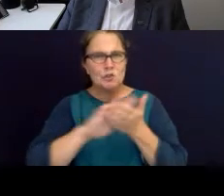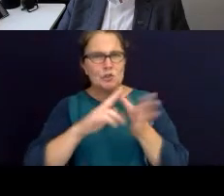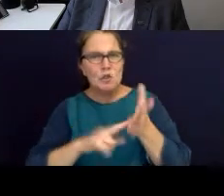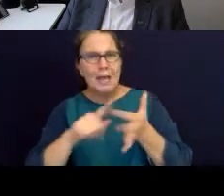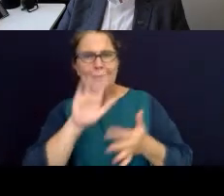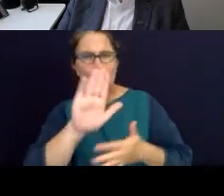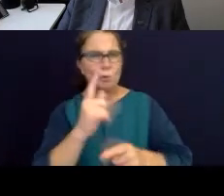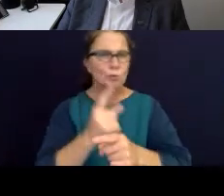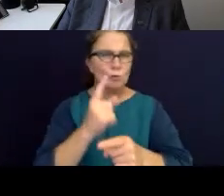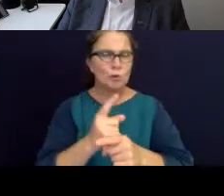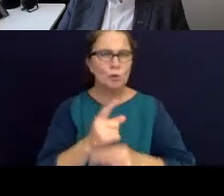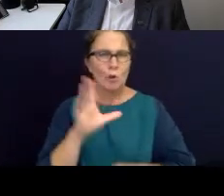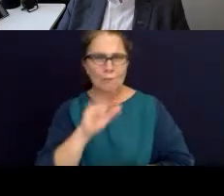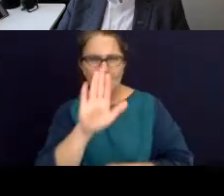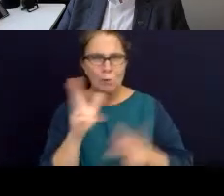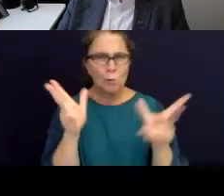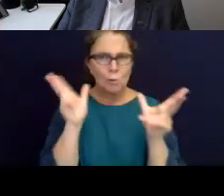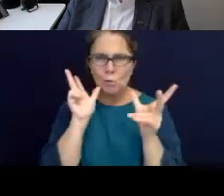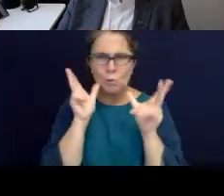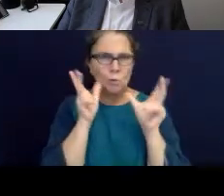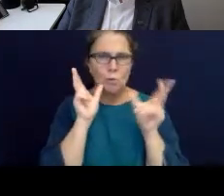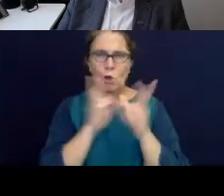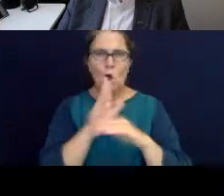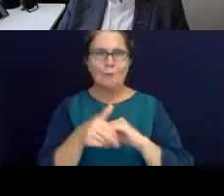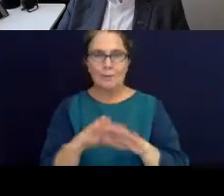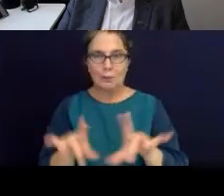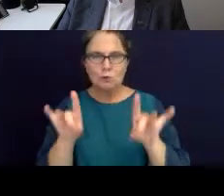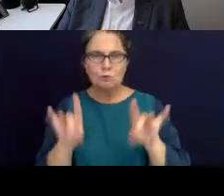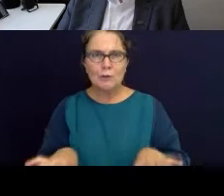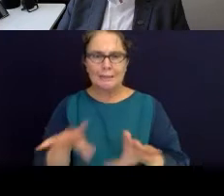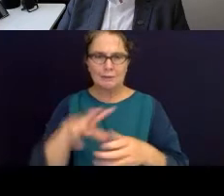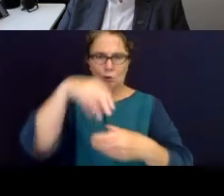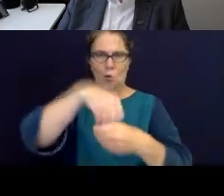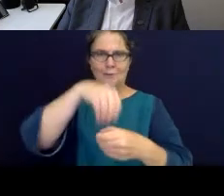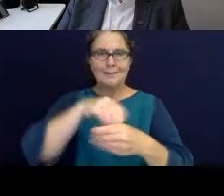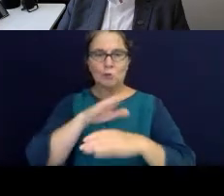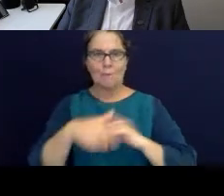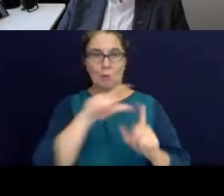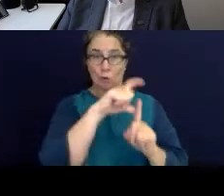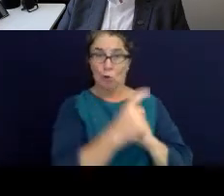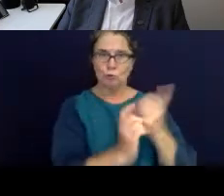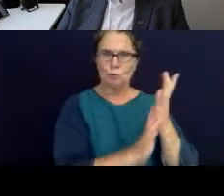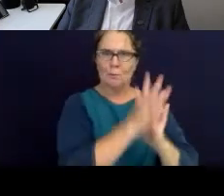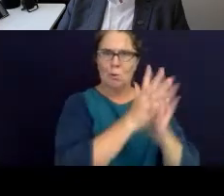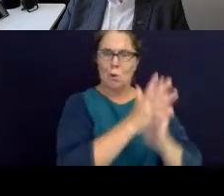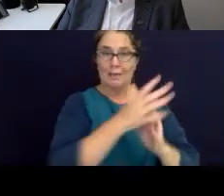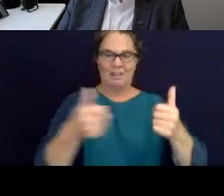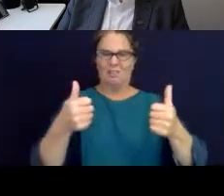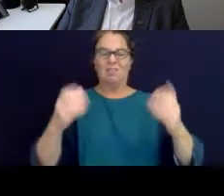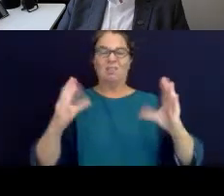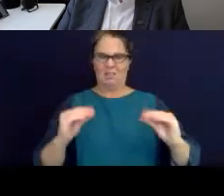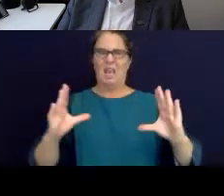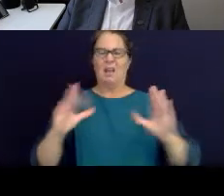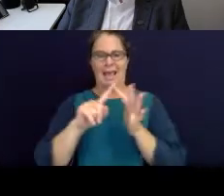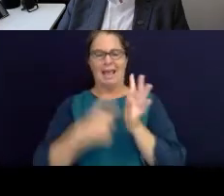heard in context around cultural burning, but then there from Aaron about water rights,